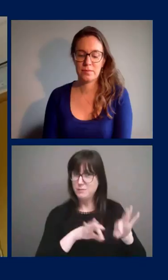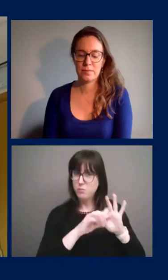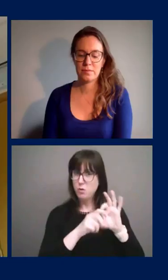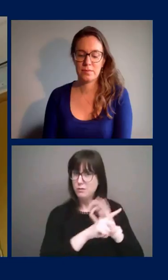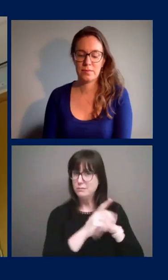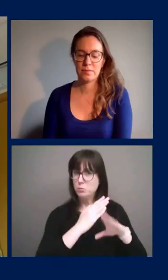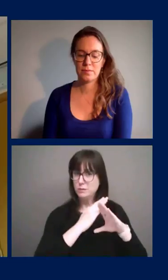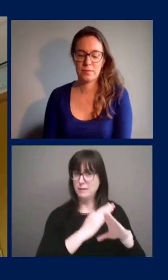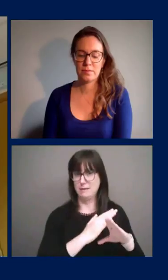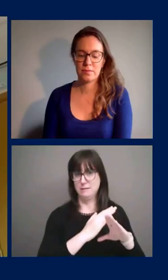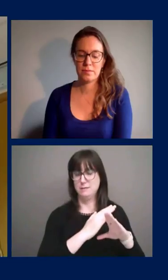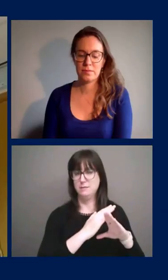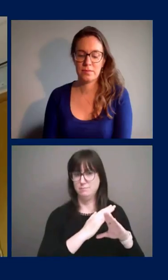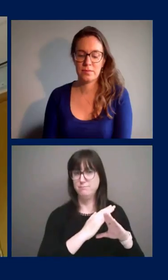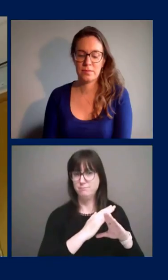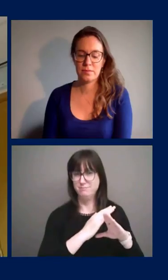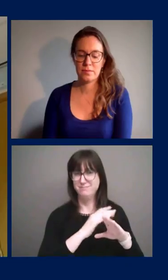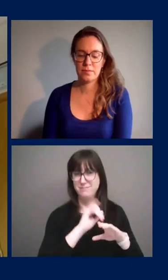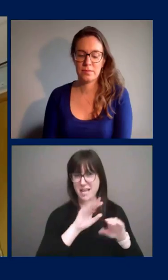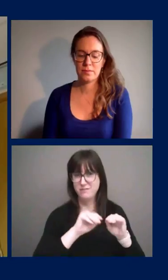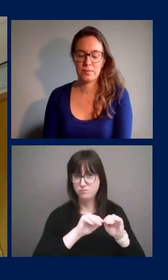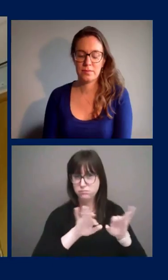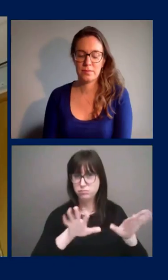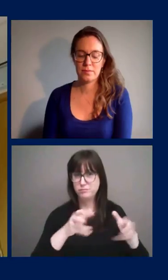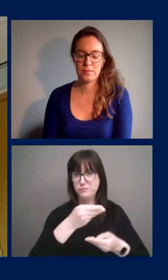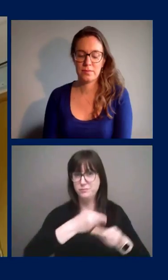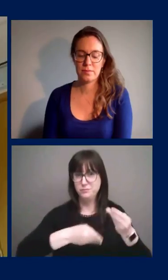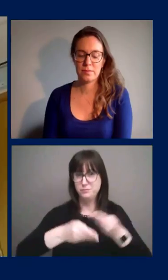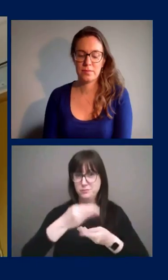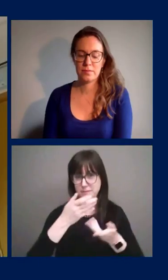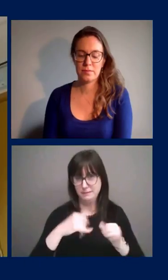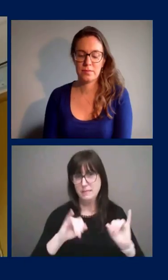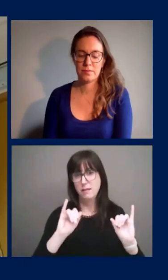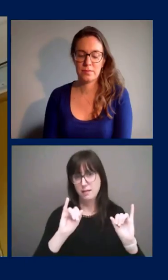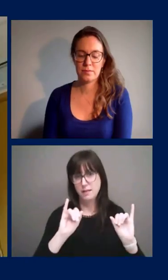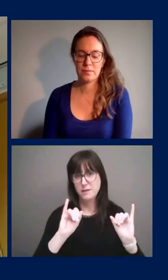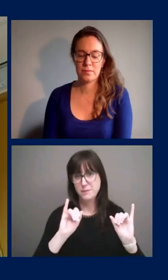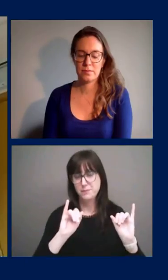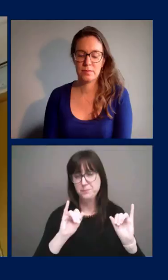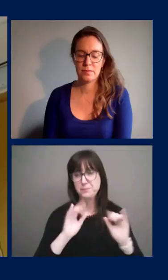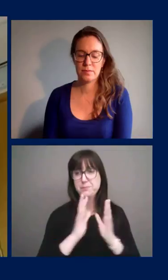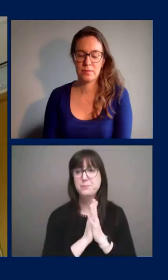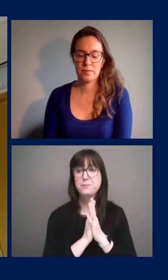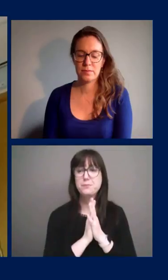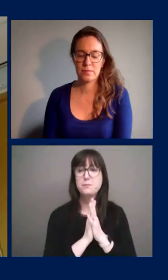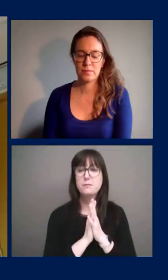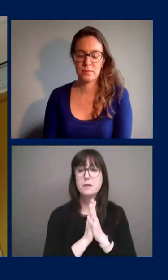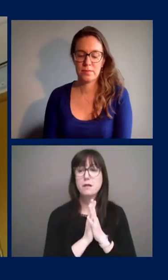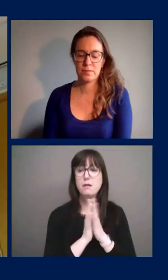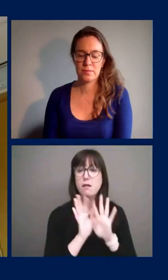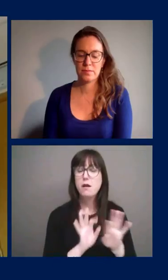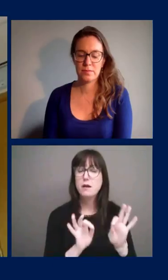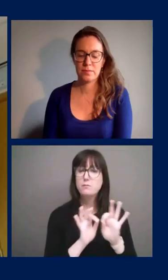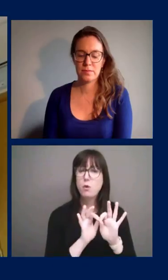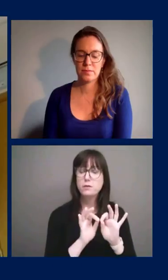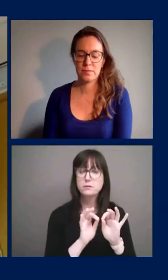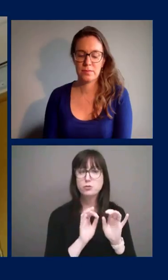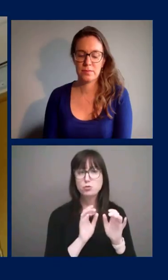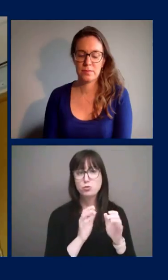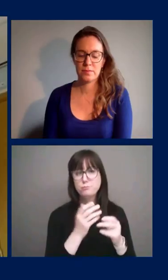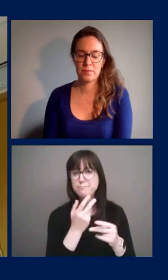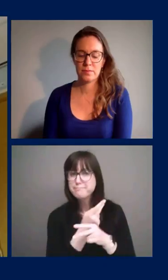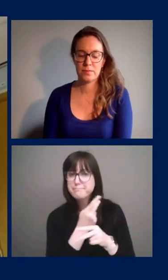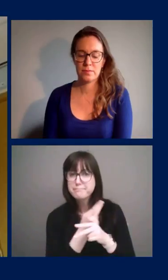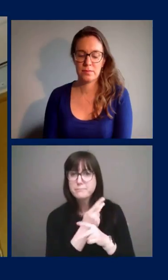from virus that's still circulating in our community uh and so to continue to look for ways to have uh